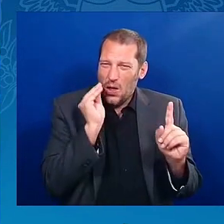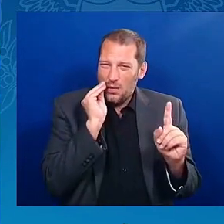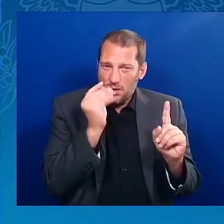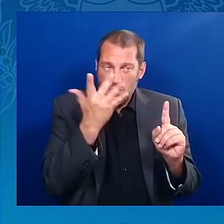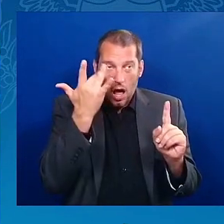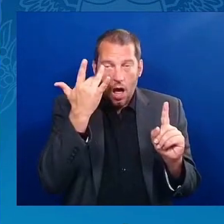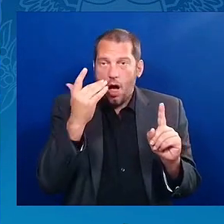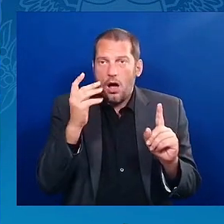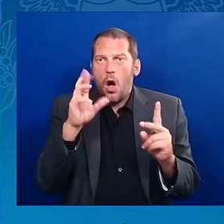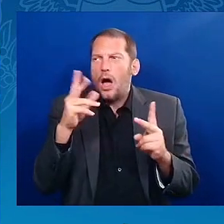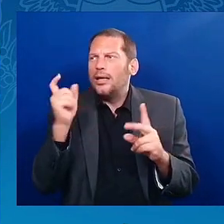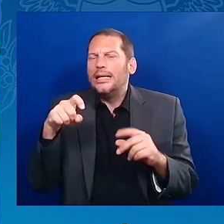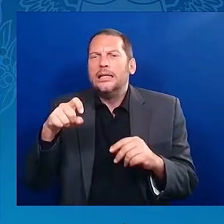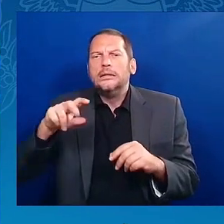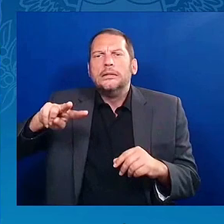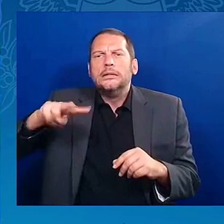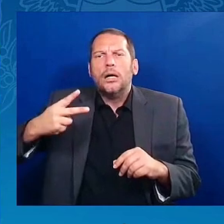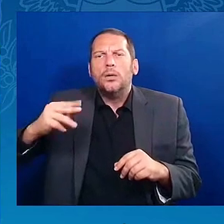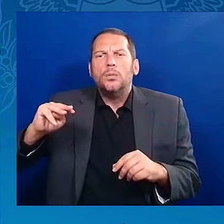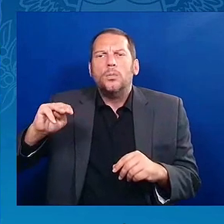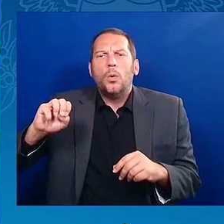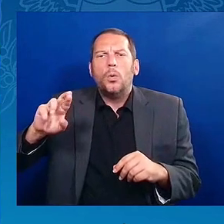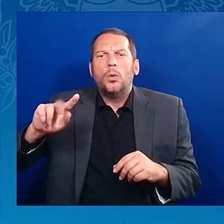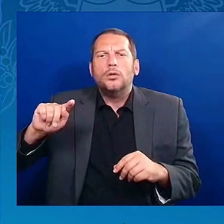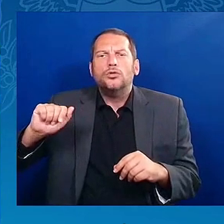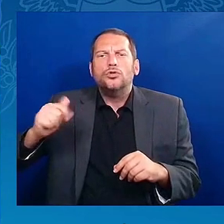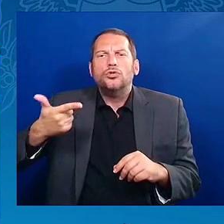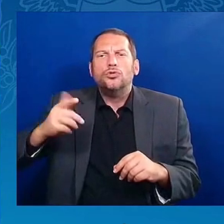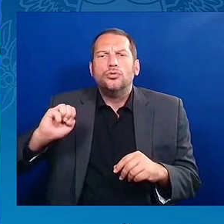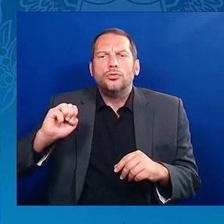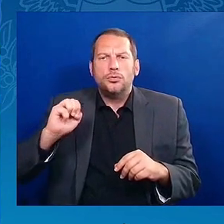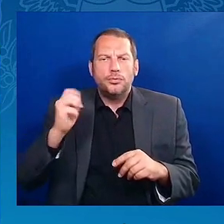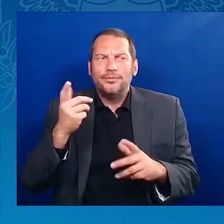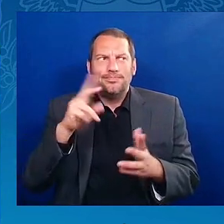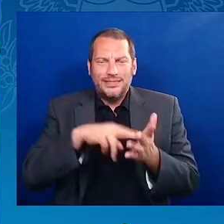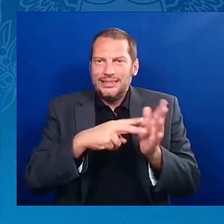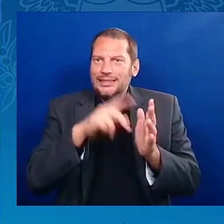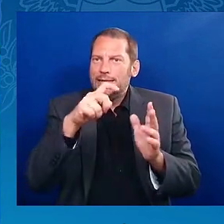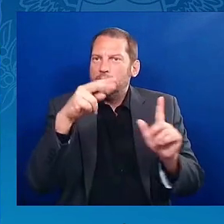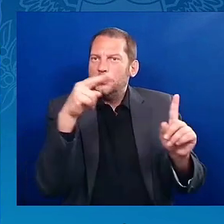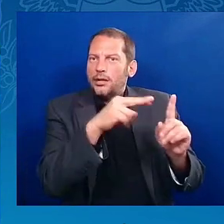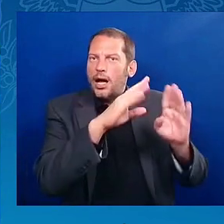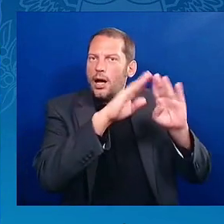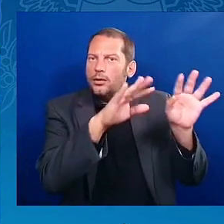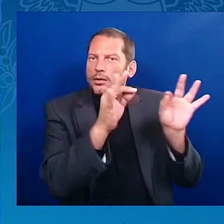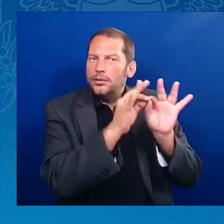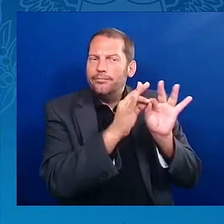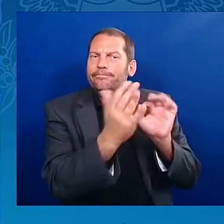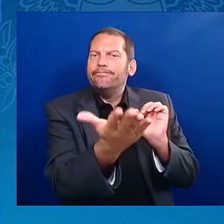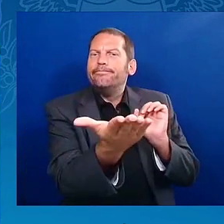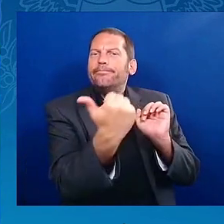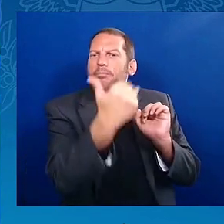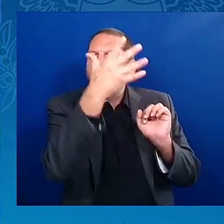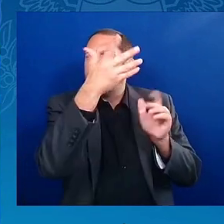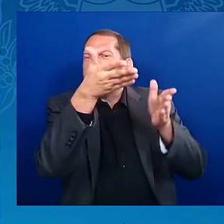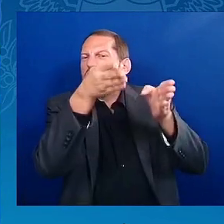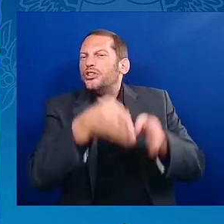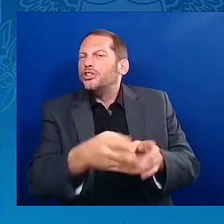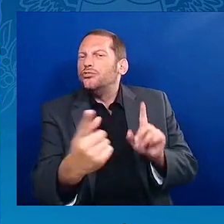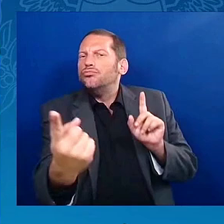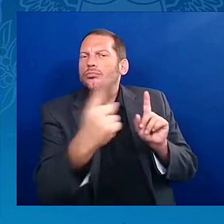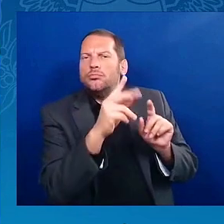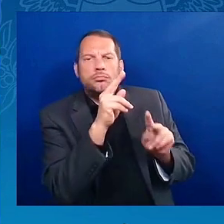call in the appraiser. The appraiser comes in and appraises it for a certain number. The family knows that's too low.